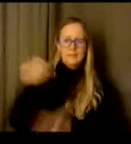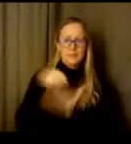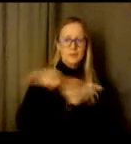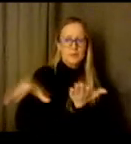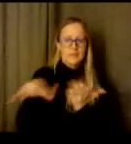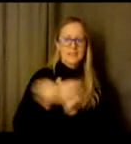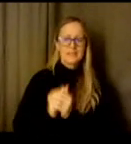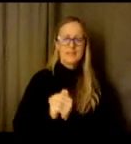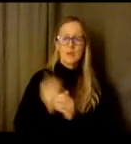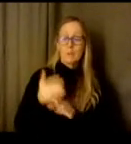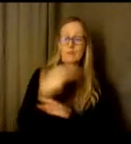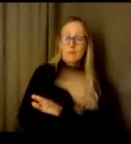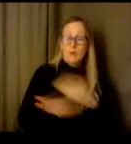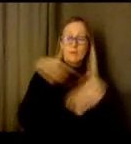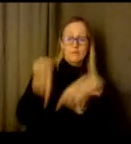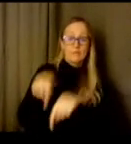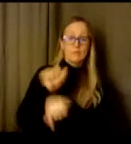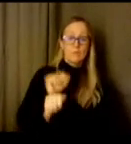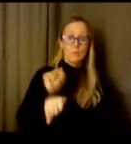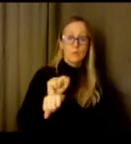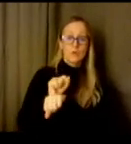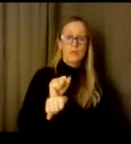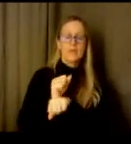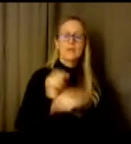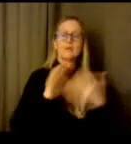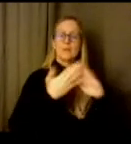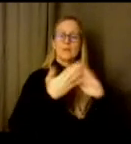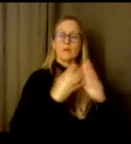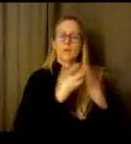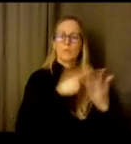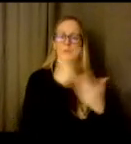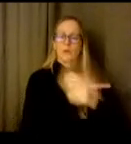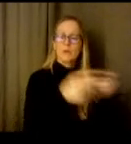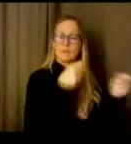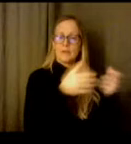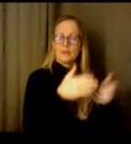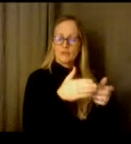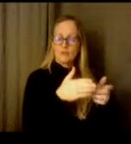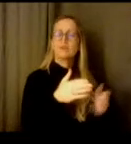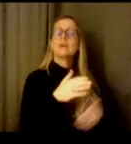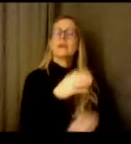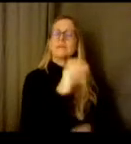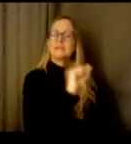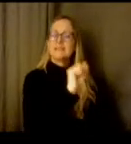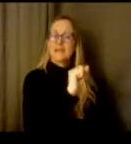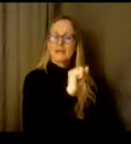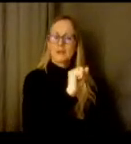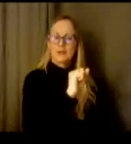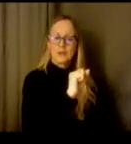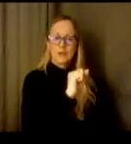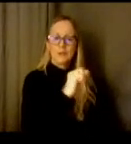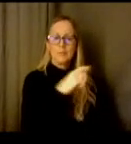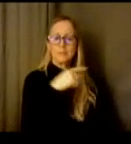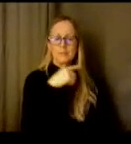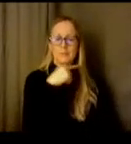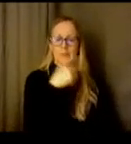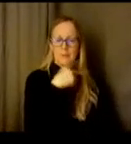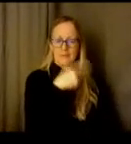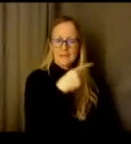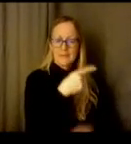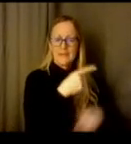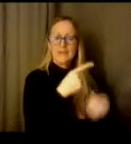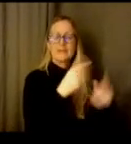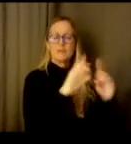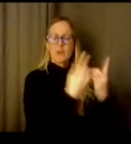James served as the Neighborhood Programs Manager at the Seattle Department of Neighborhoods, where he managed a variety of community building programs.